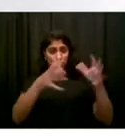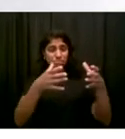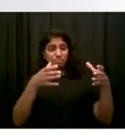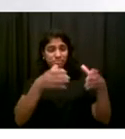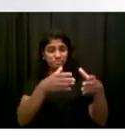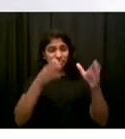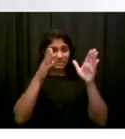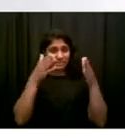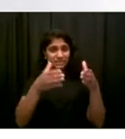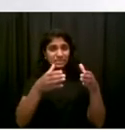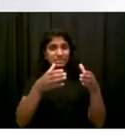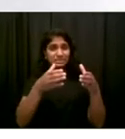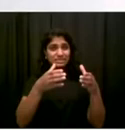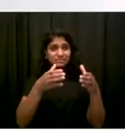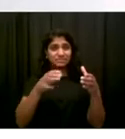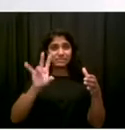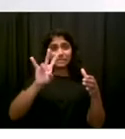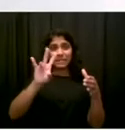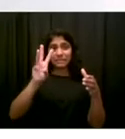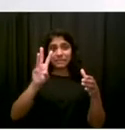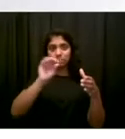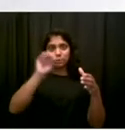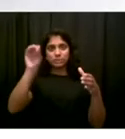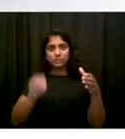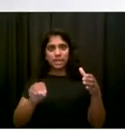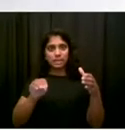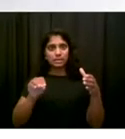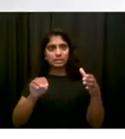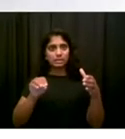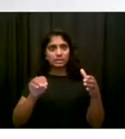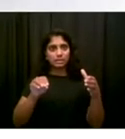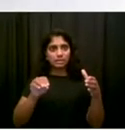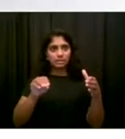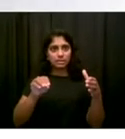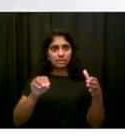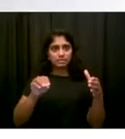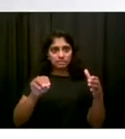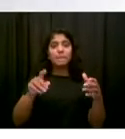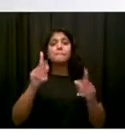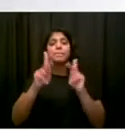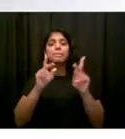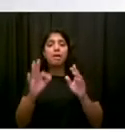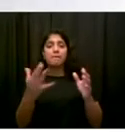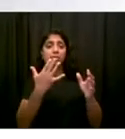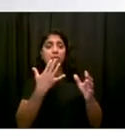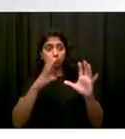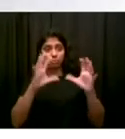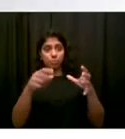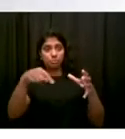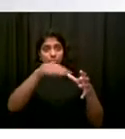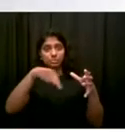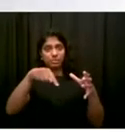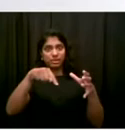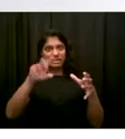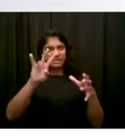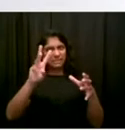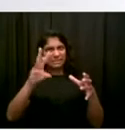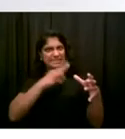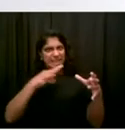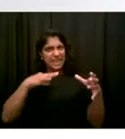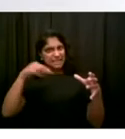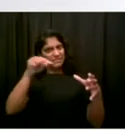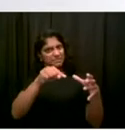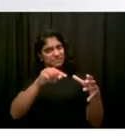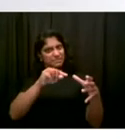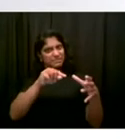hospitals at 73%. They also did a great job. But compared to the hospital systems overall